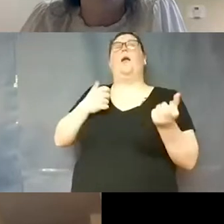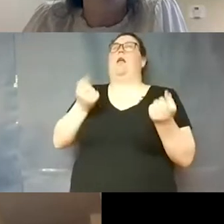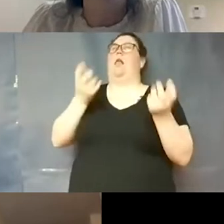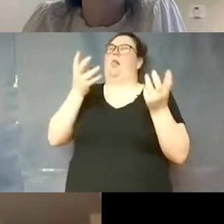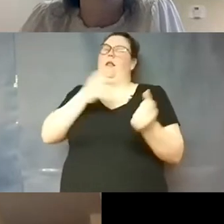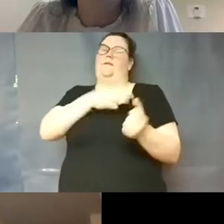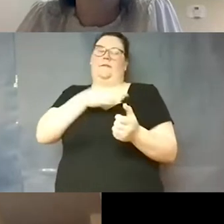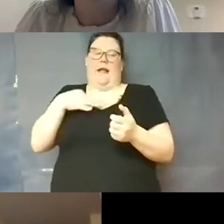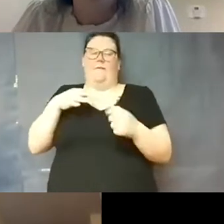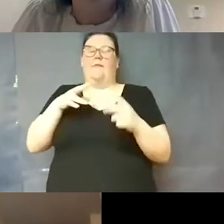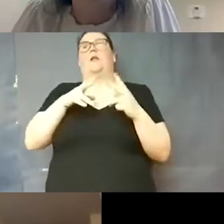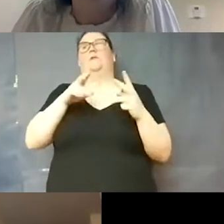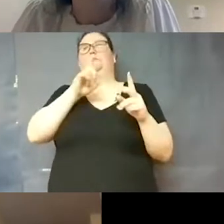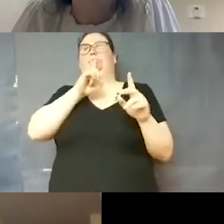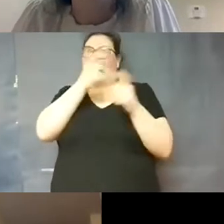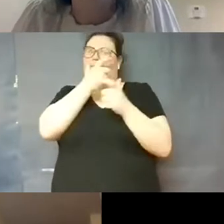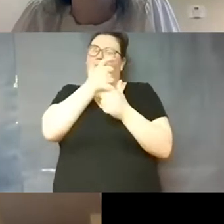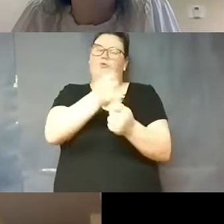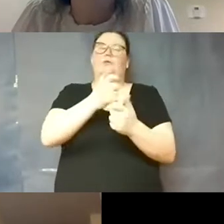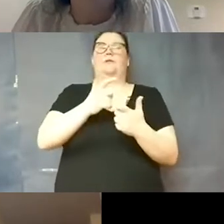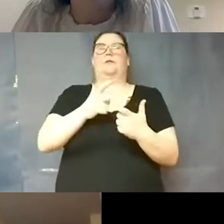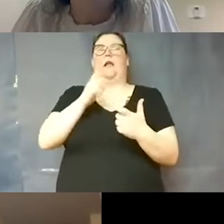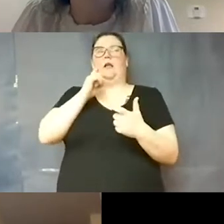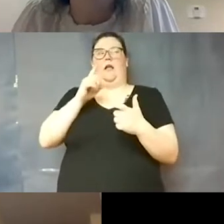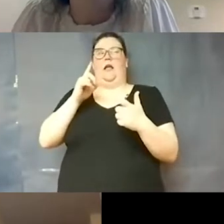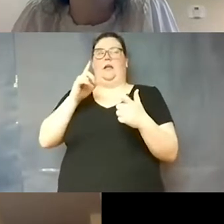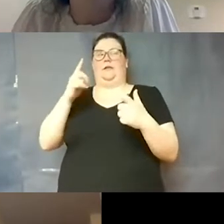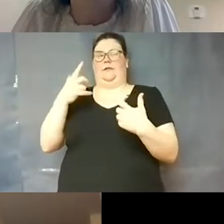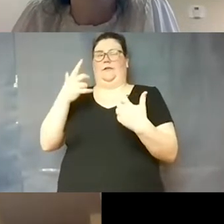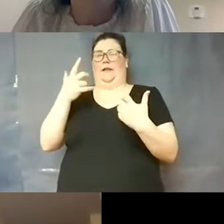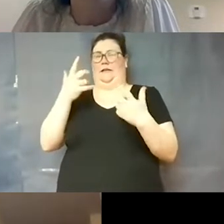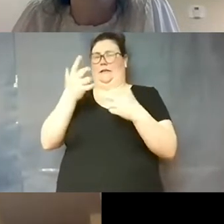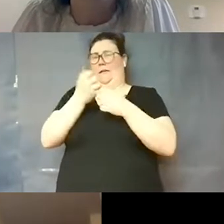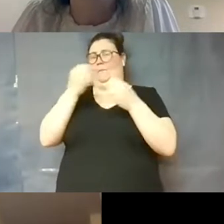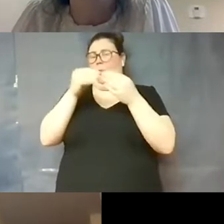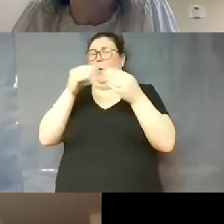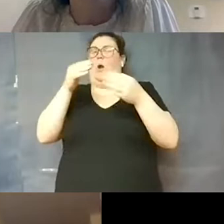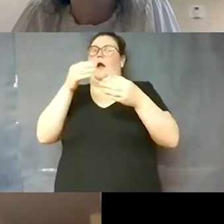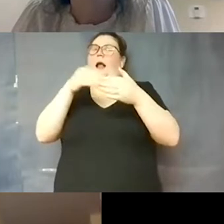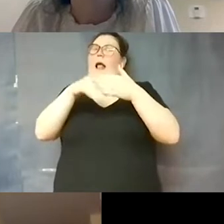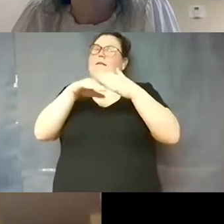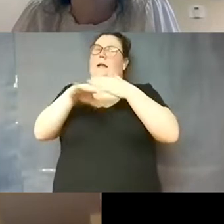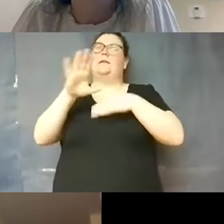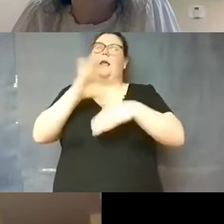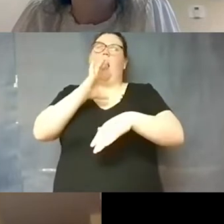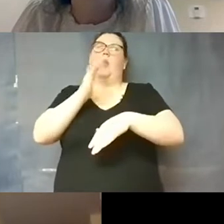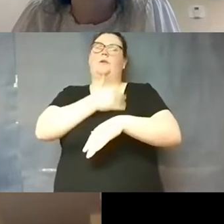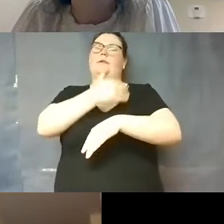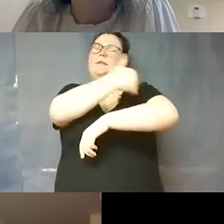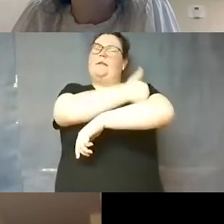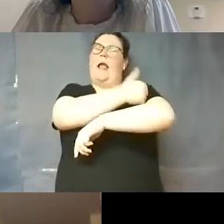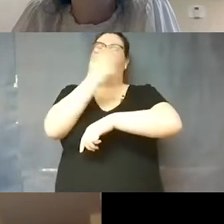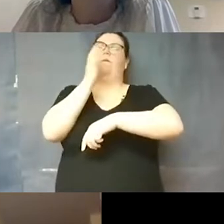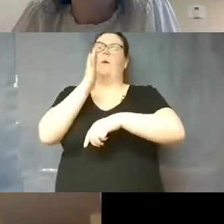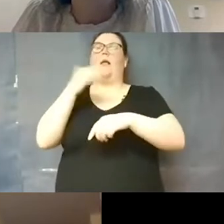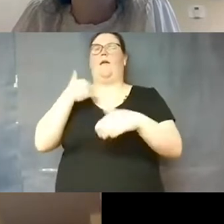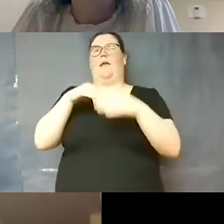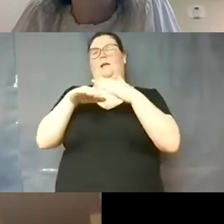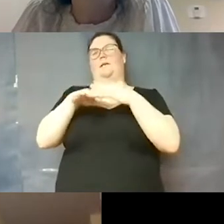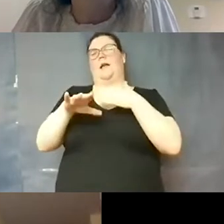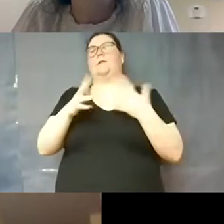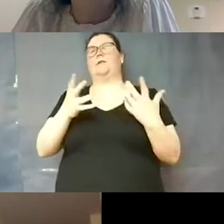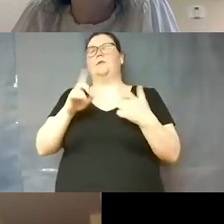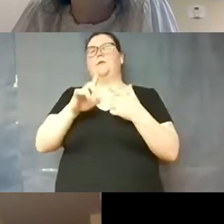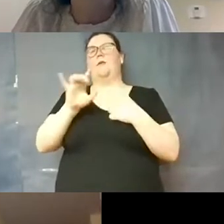interested so we're hopeful that as the vaccine we get more access that our staff will have access to that um but um it depends on what uh